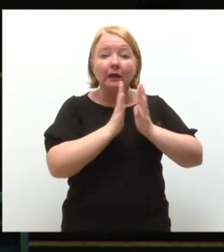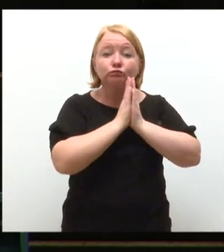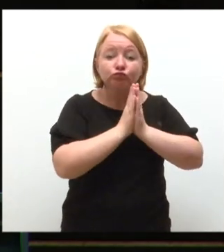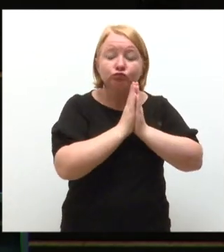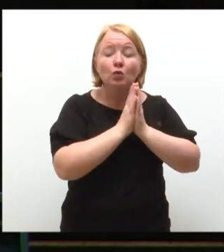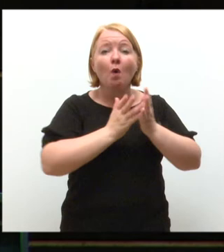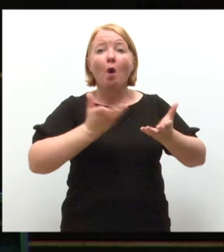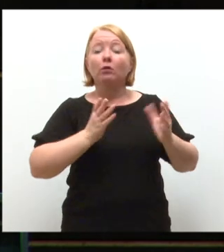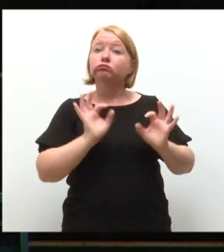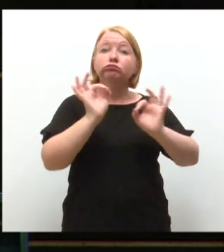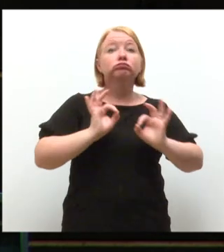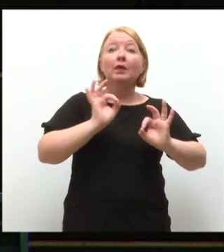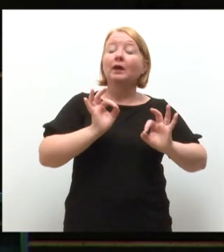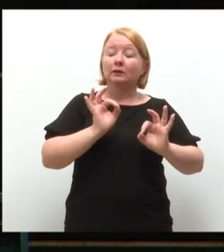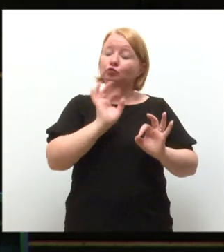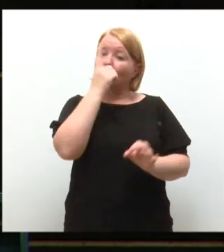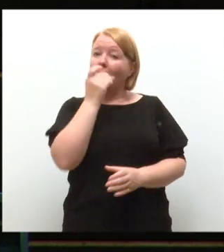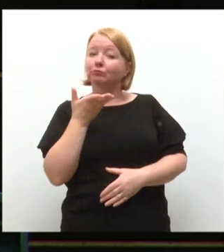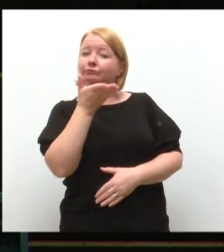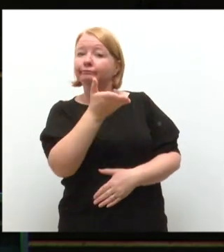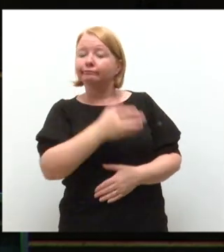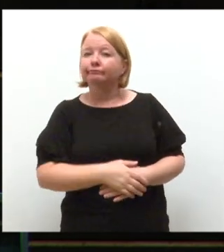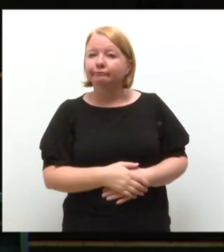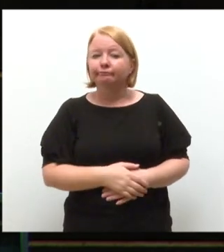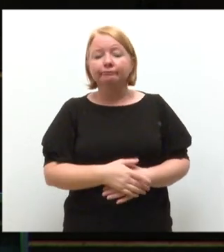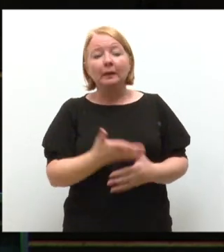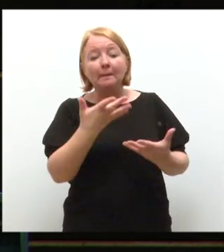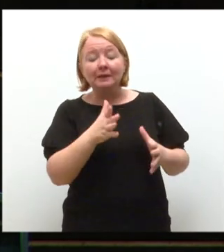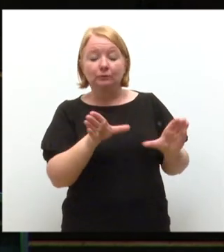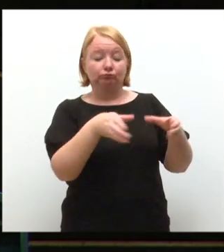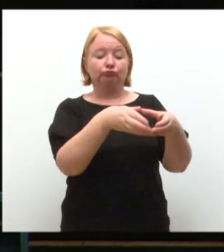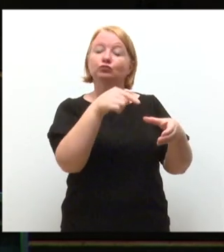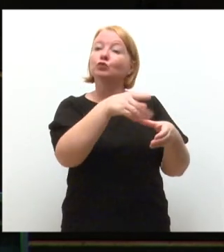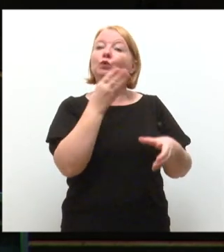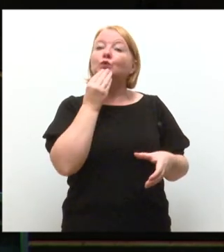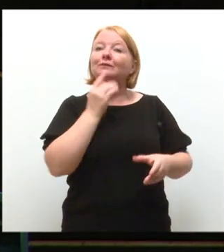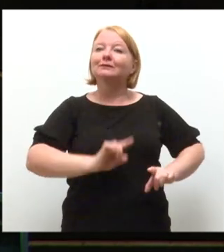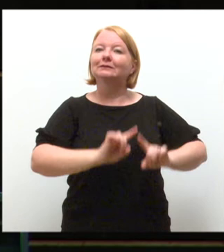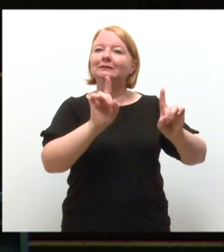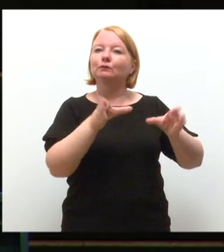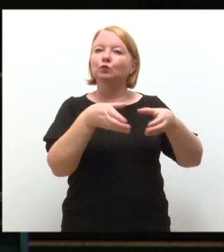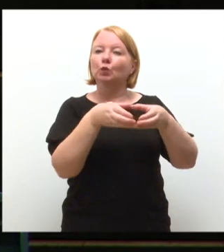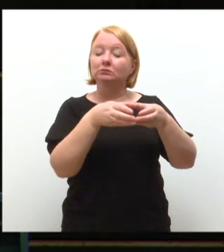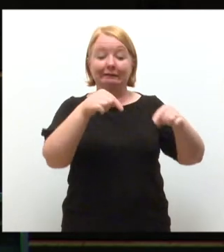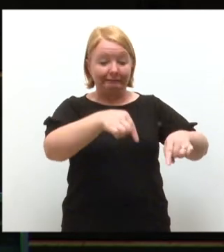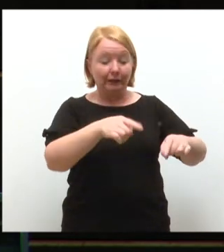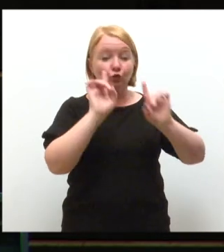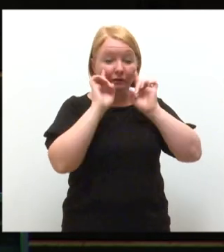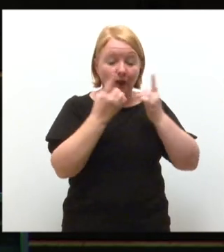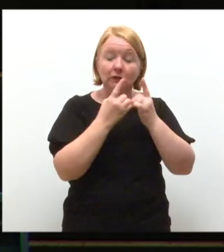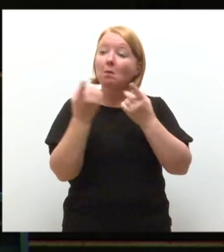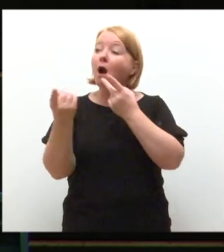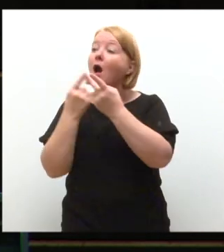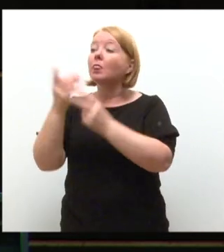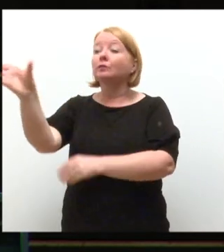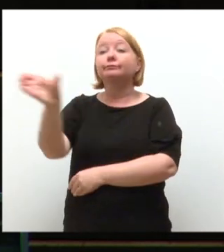is very appropriate. Our facilities are used by different groups, both within and outwith the University. And I